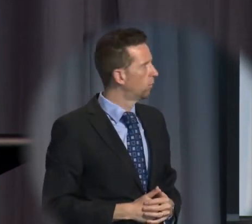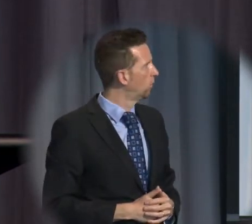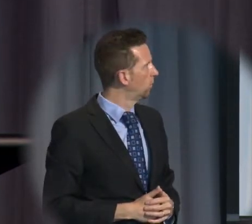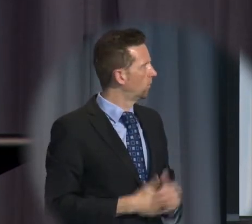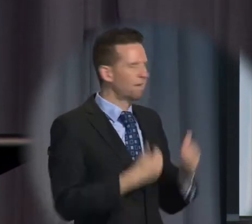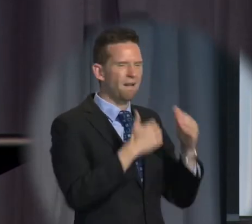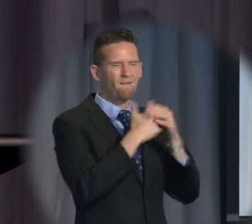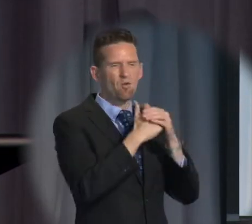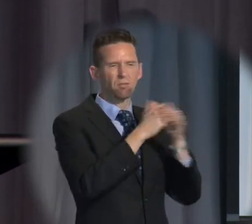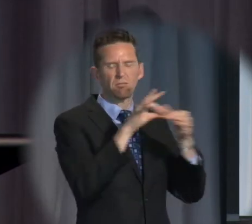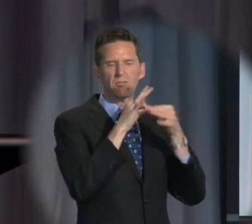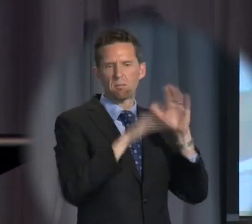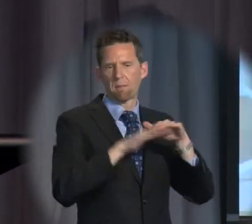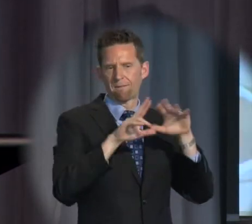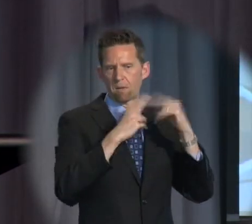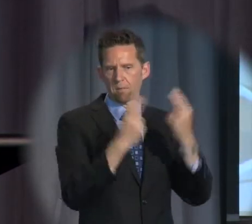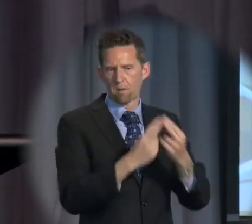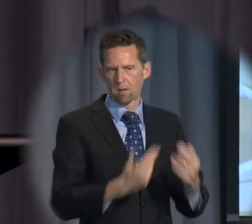and the whole family.